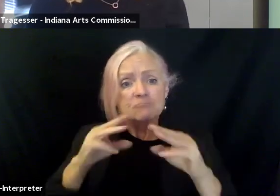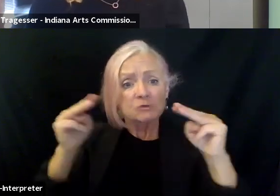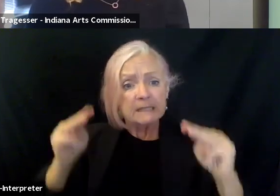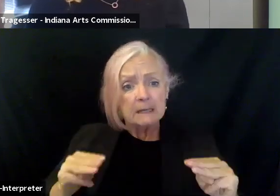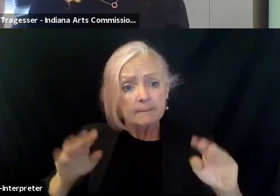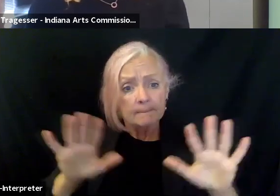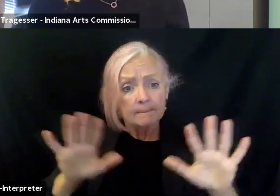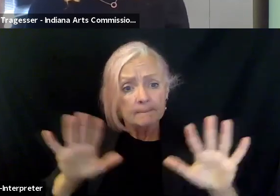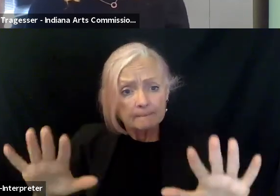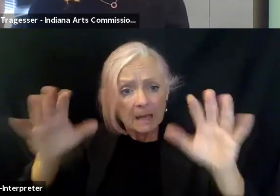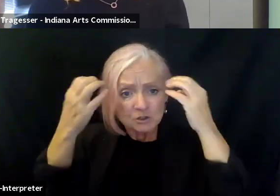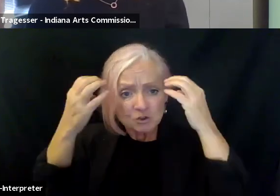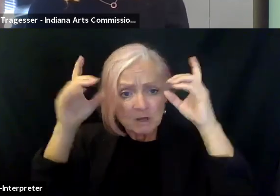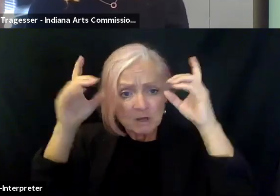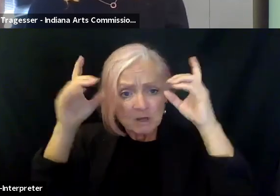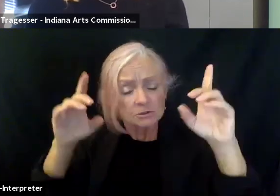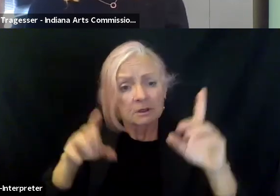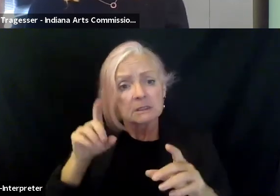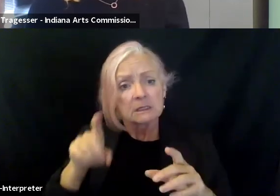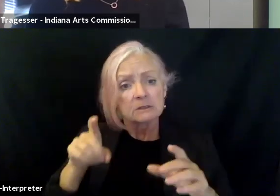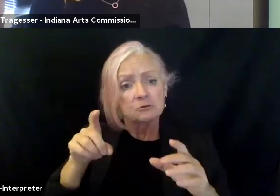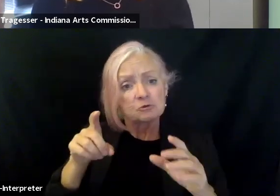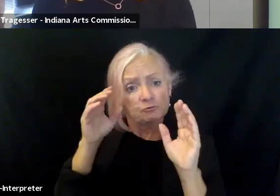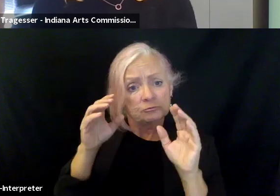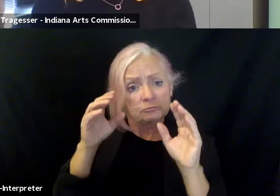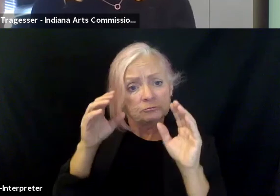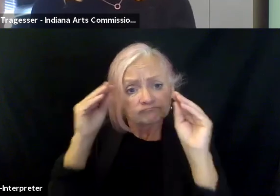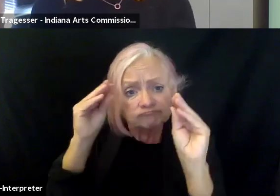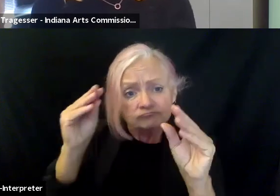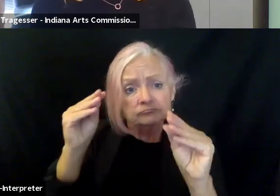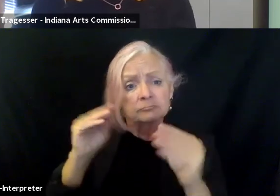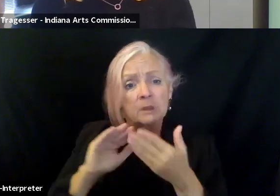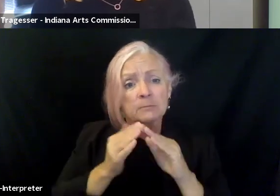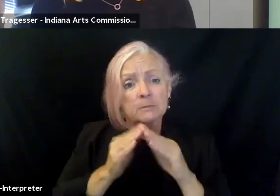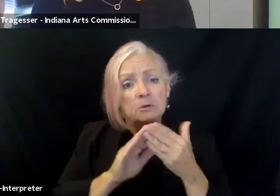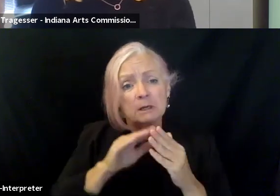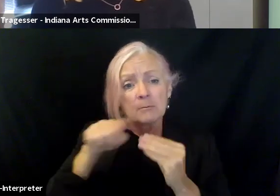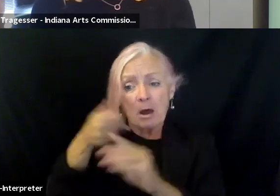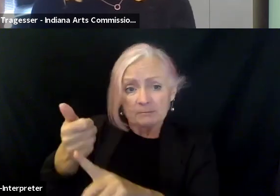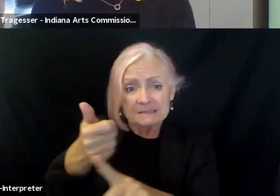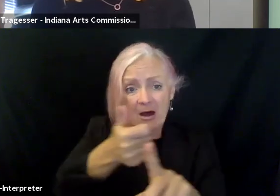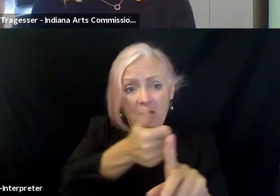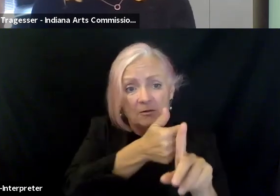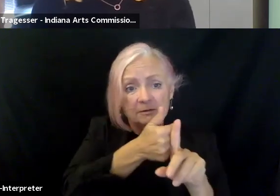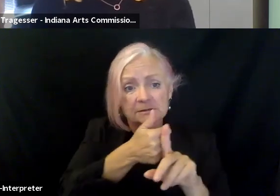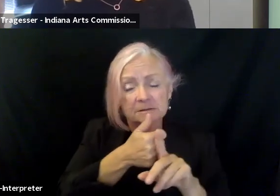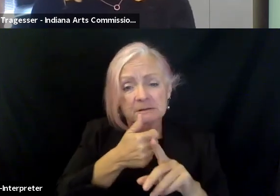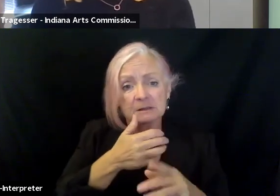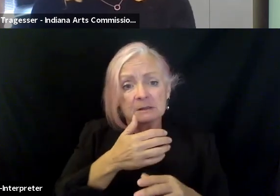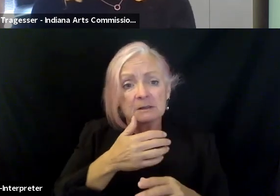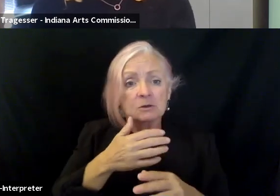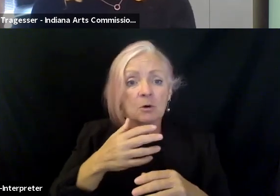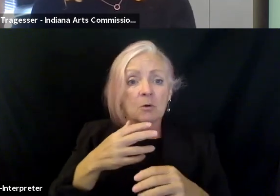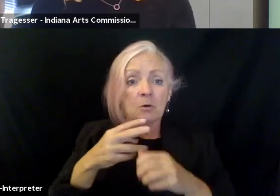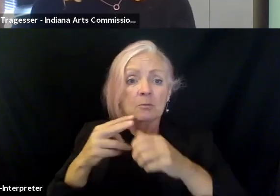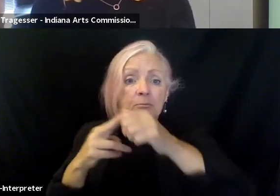why not educate the community about itself, about folks that they're not familiar with, bridge barriers, right, and